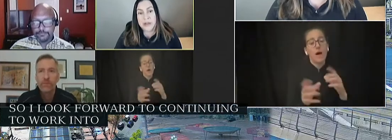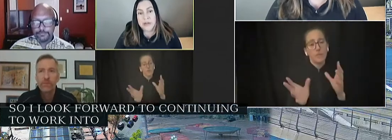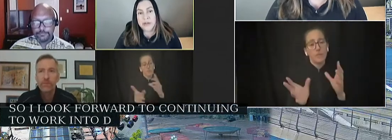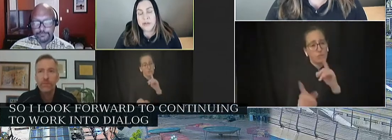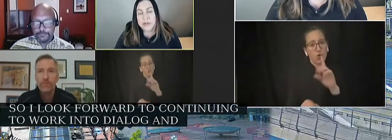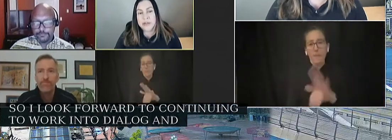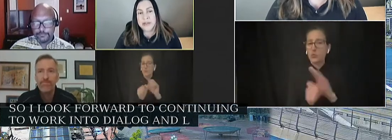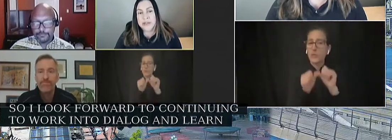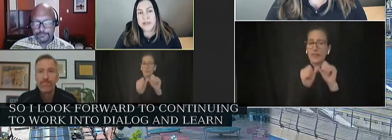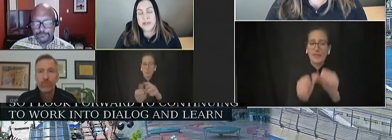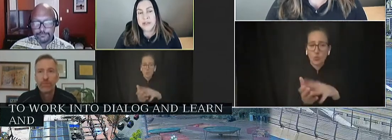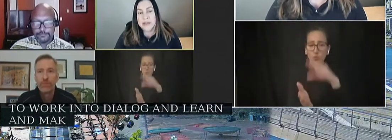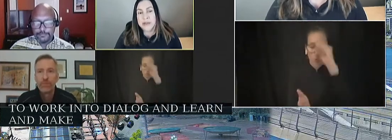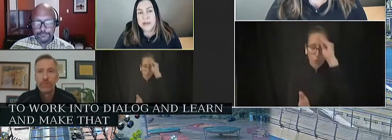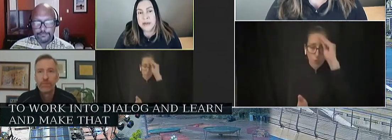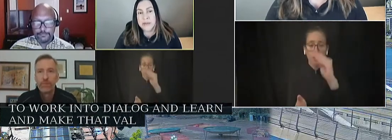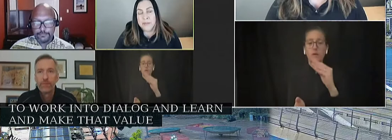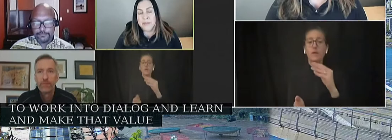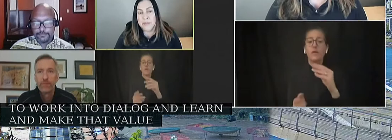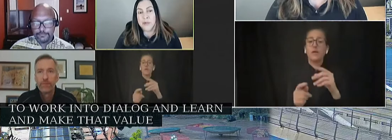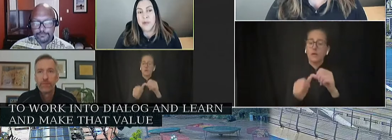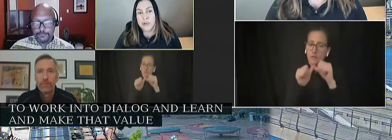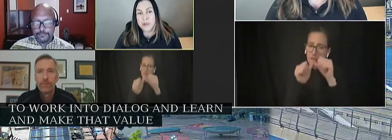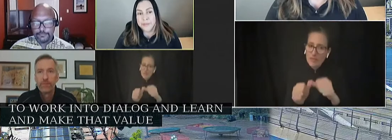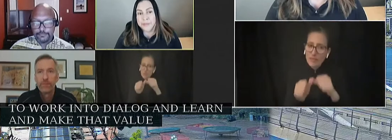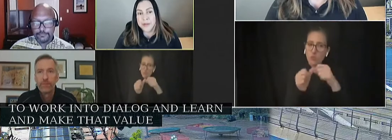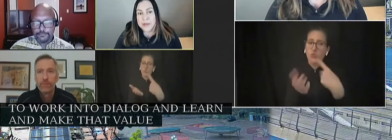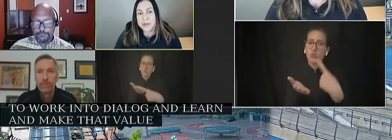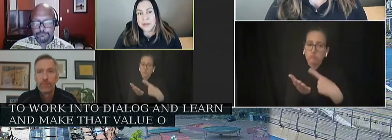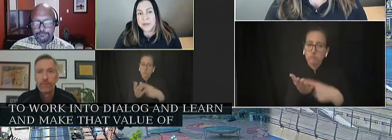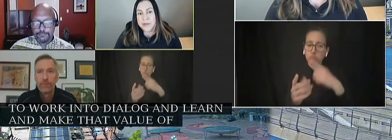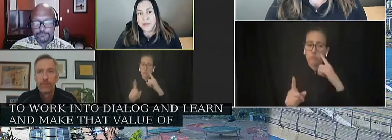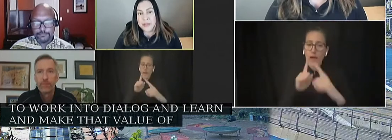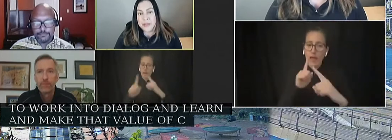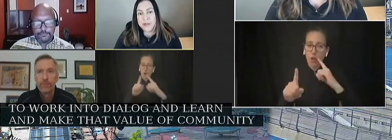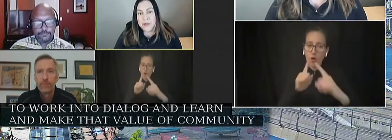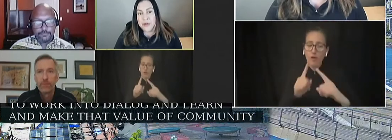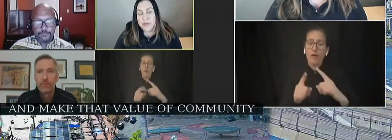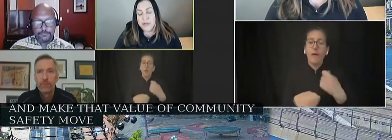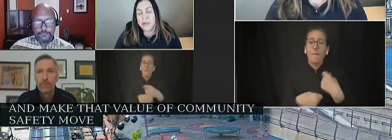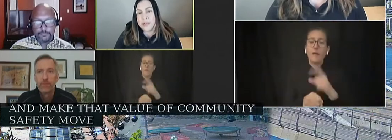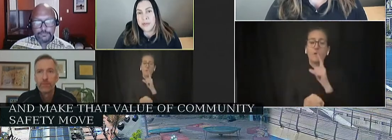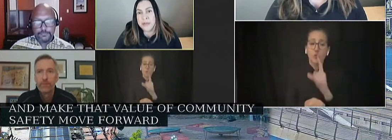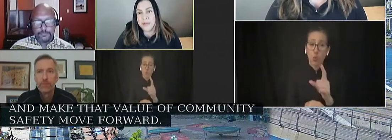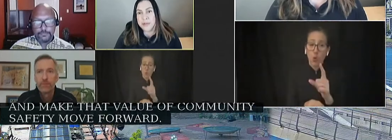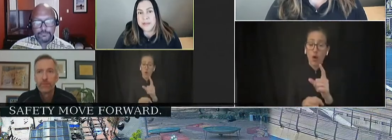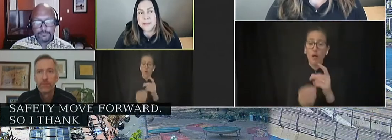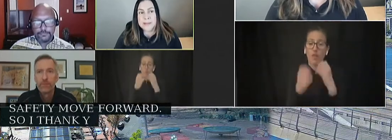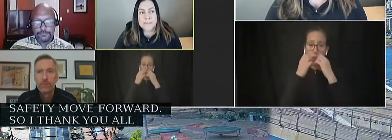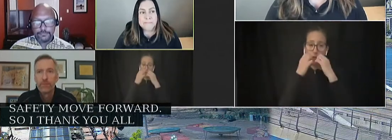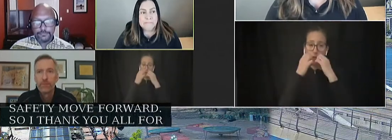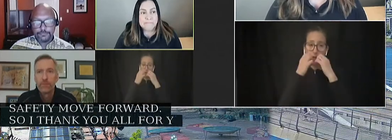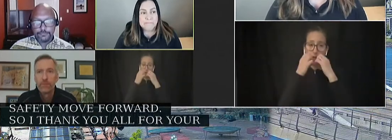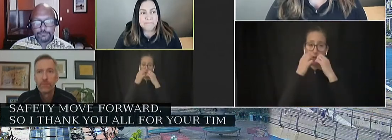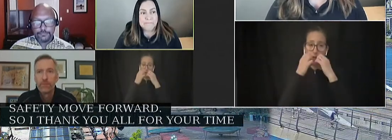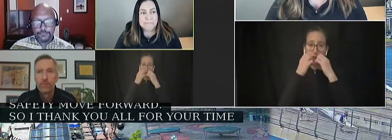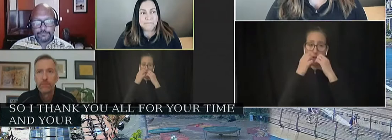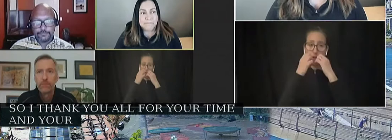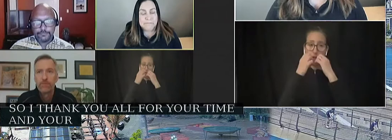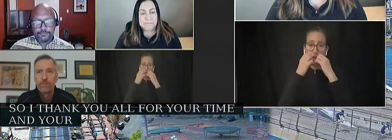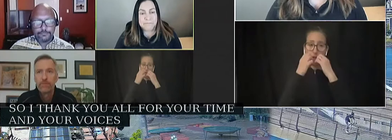that value of community safety move forward. So thank you all for your time and your voices today.